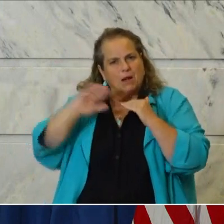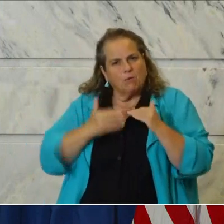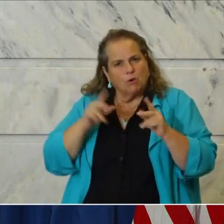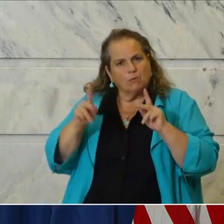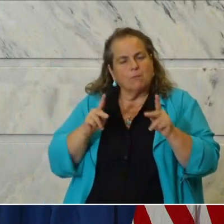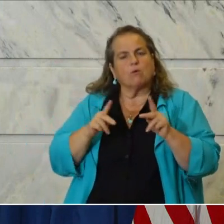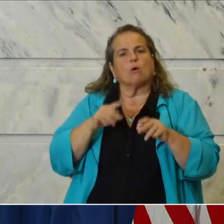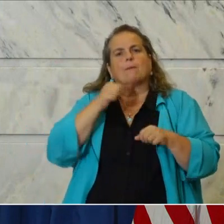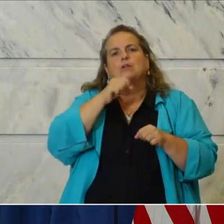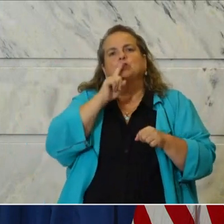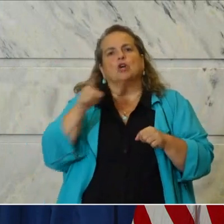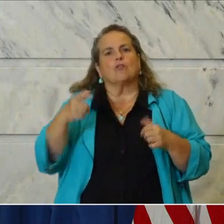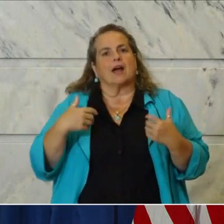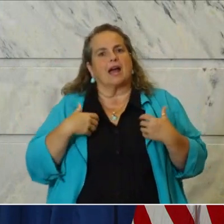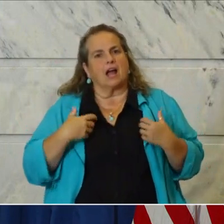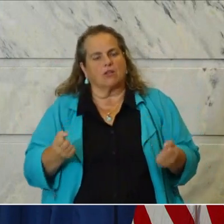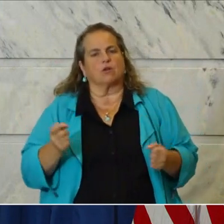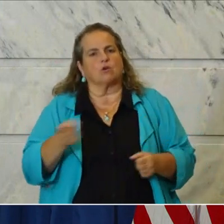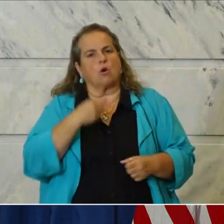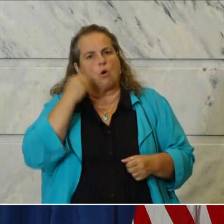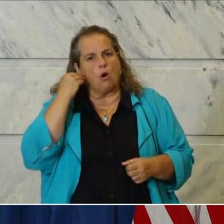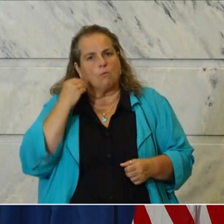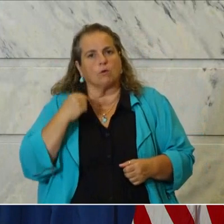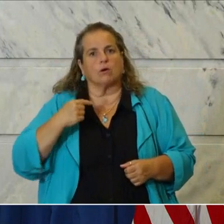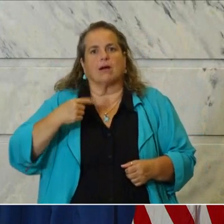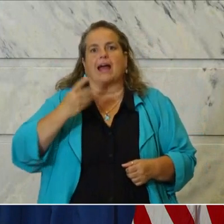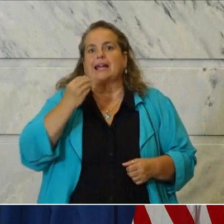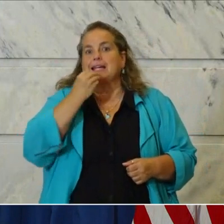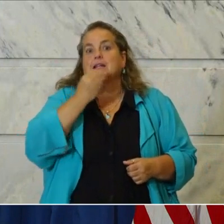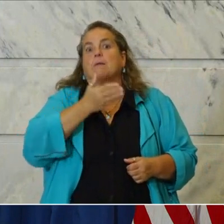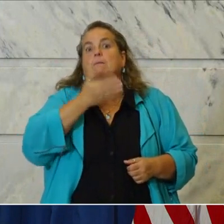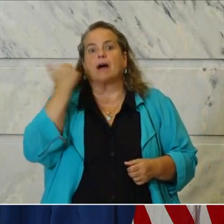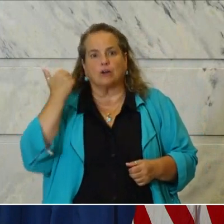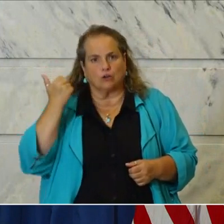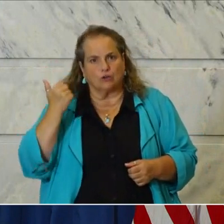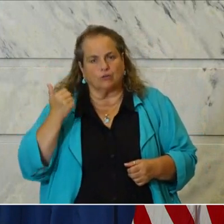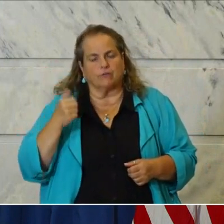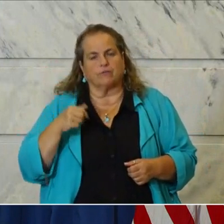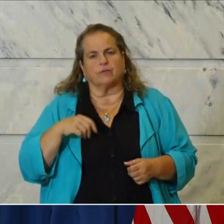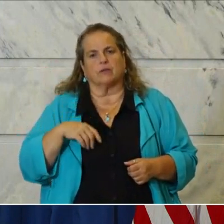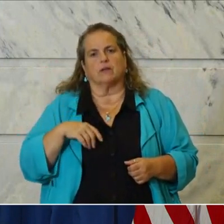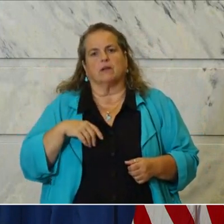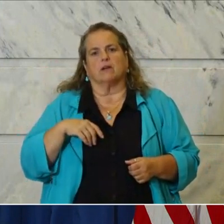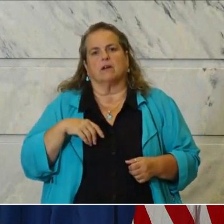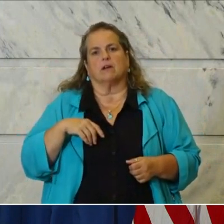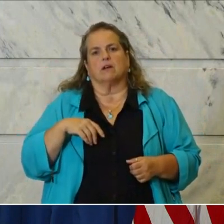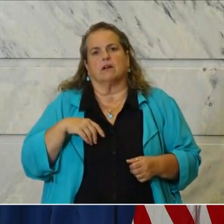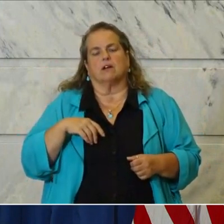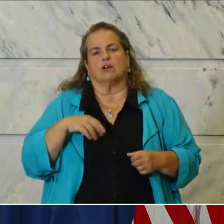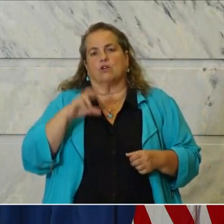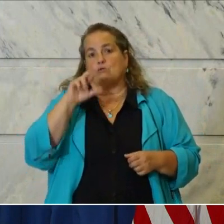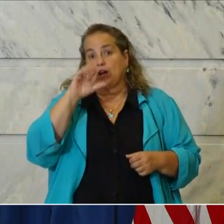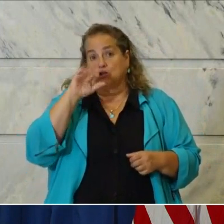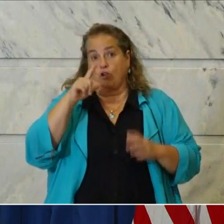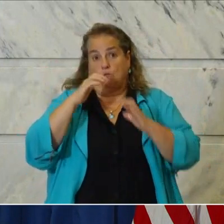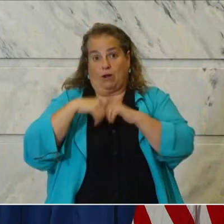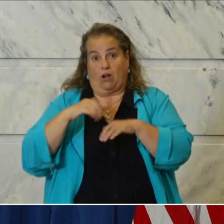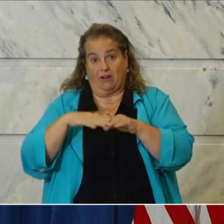this and get home even better than we've done thus far. The racial breakdown on deaths 96